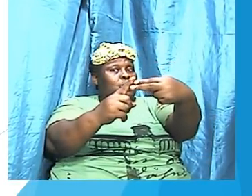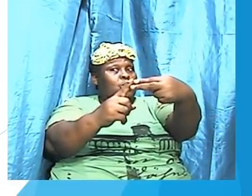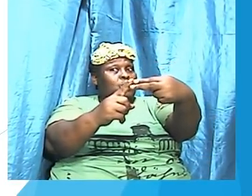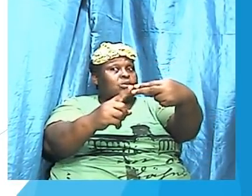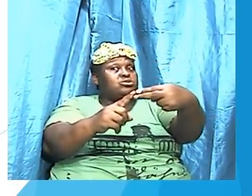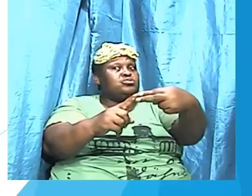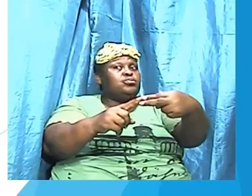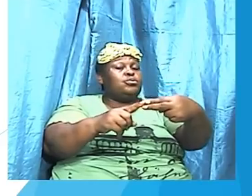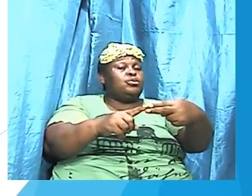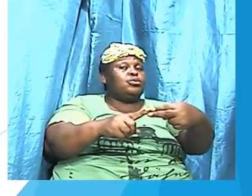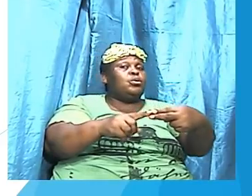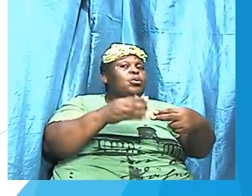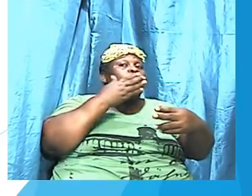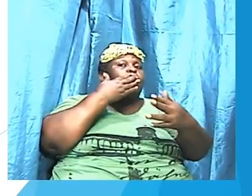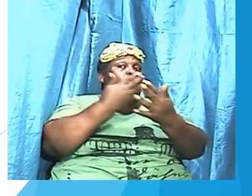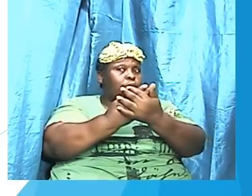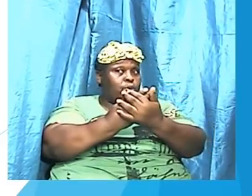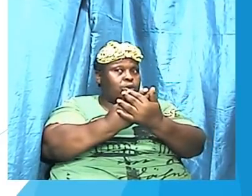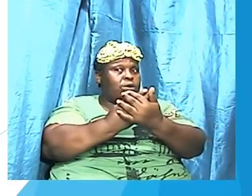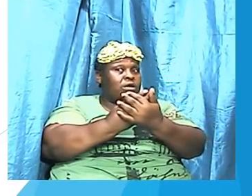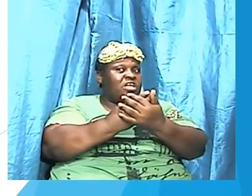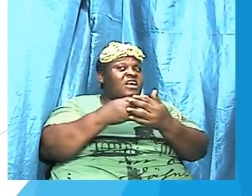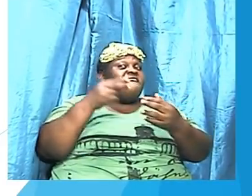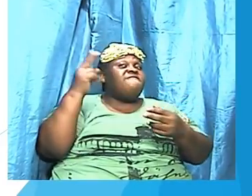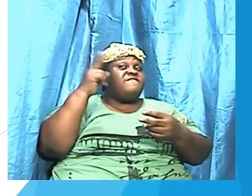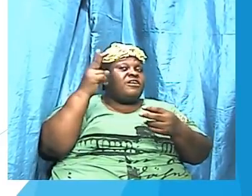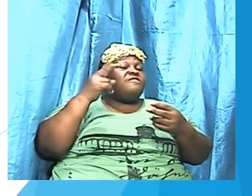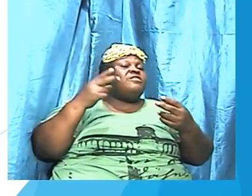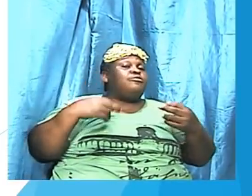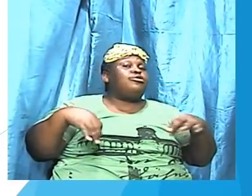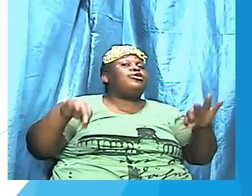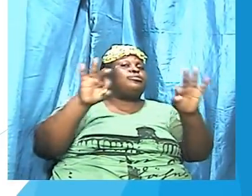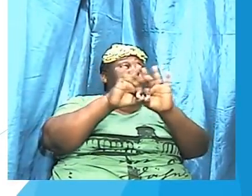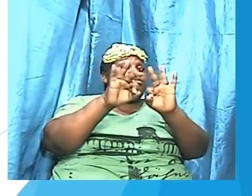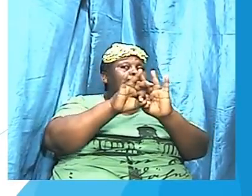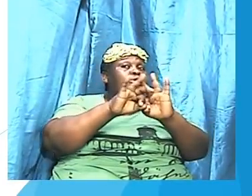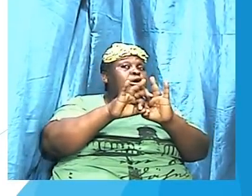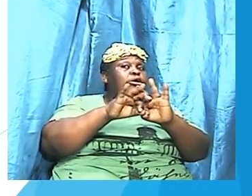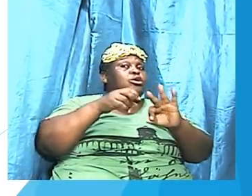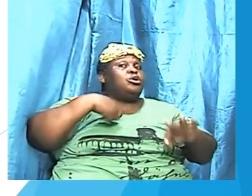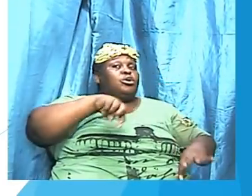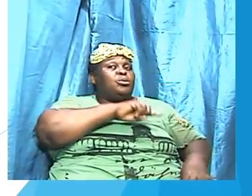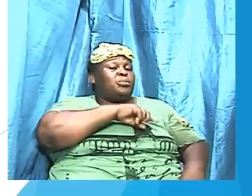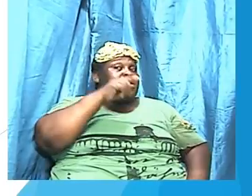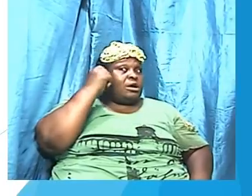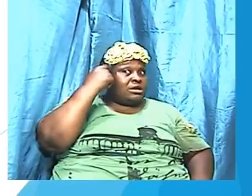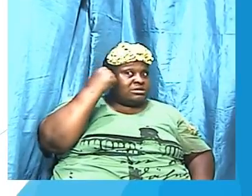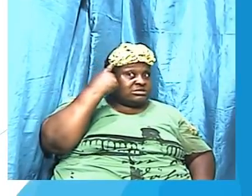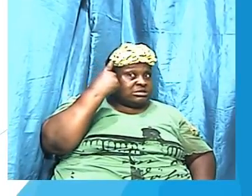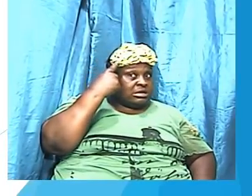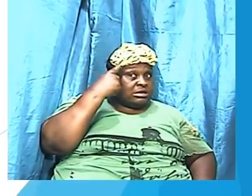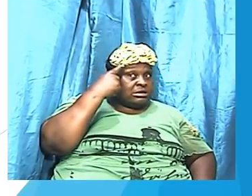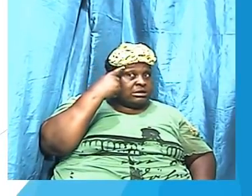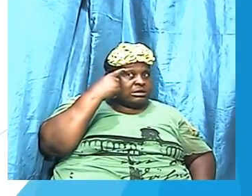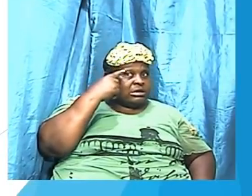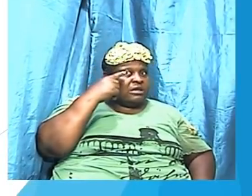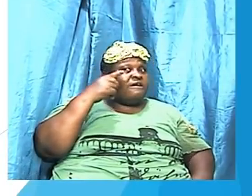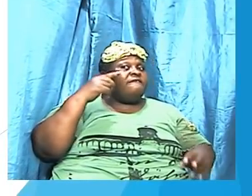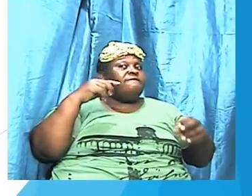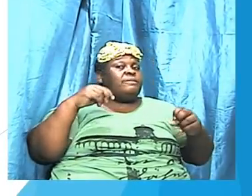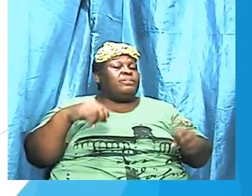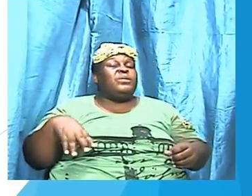that we understand that concept very important